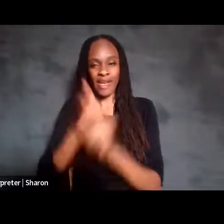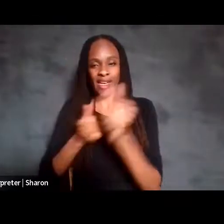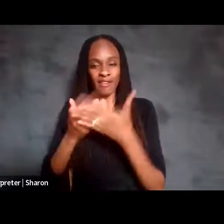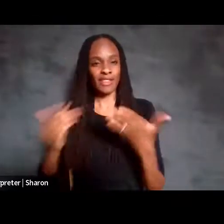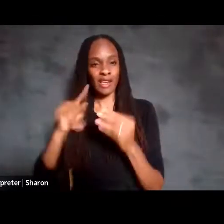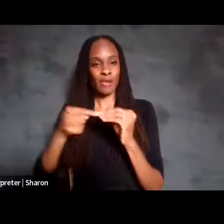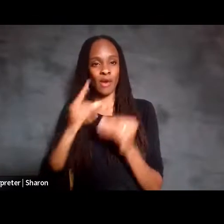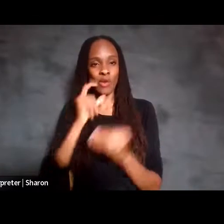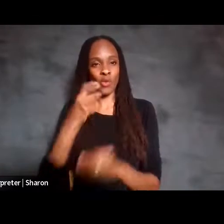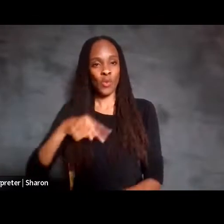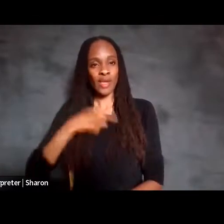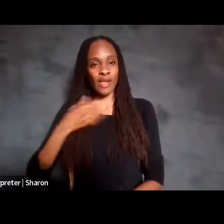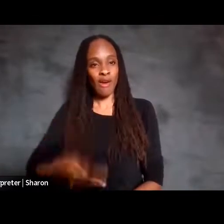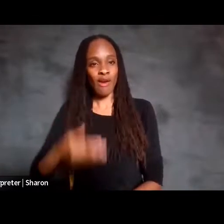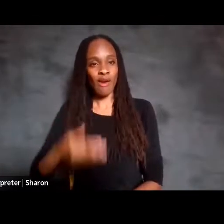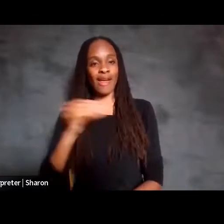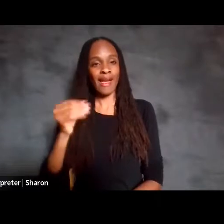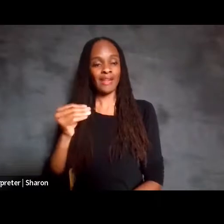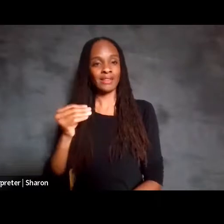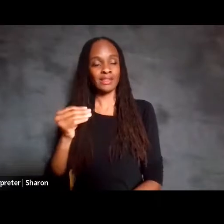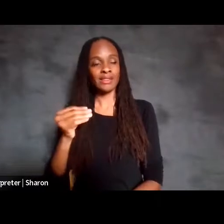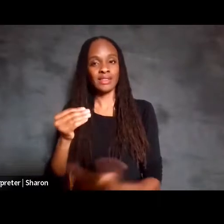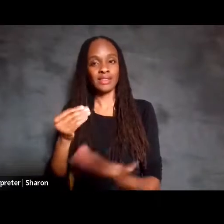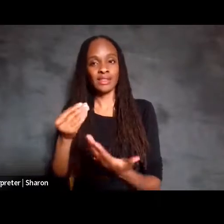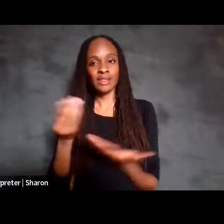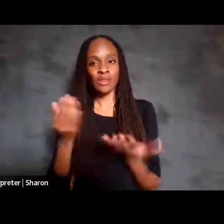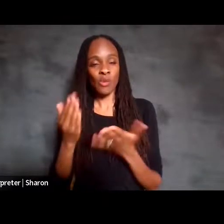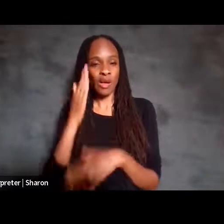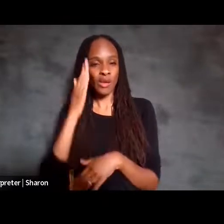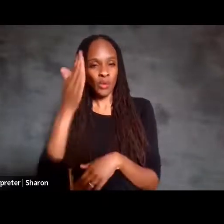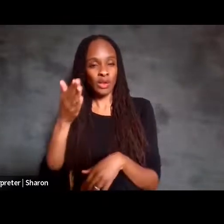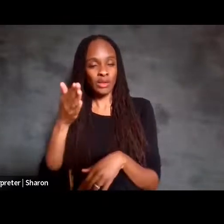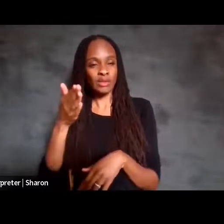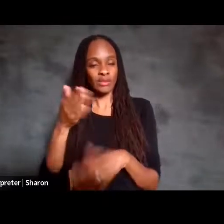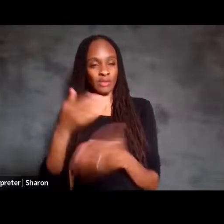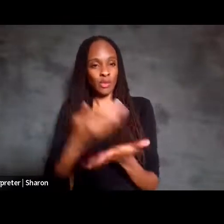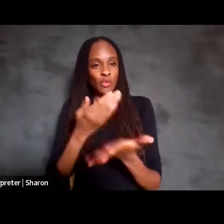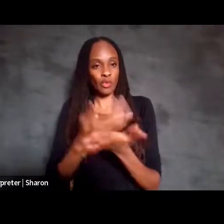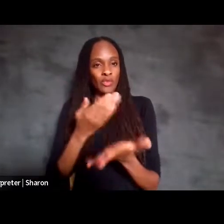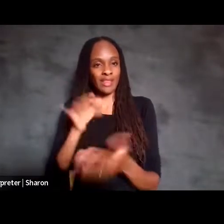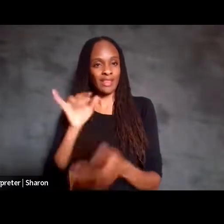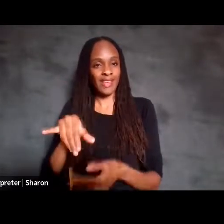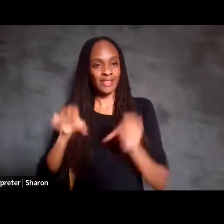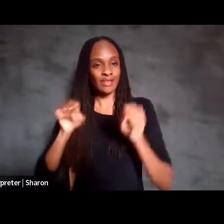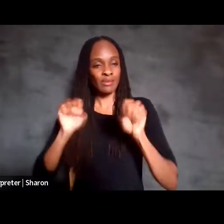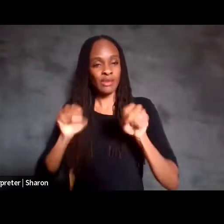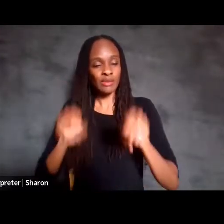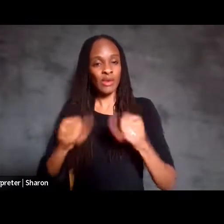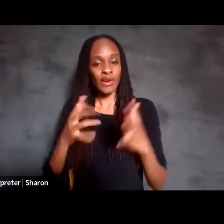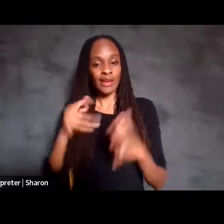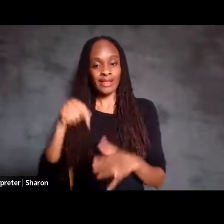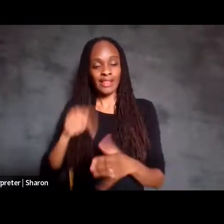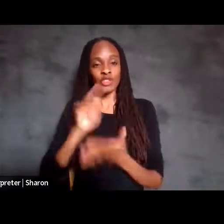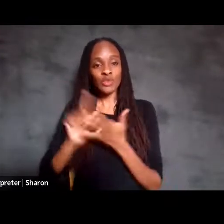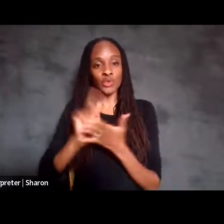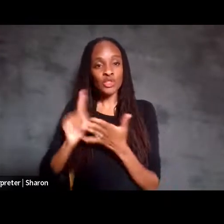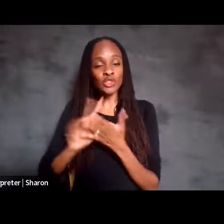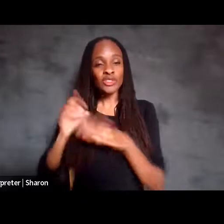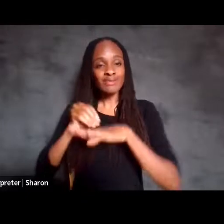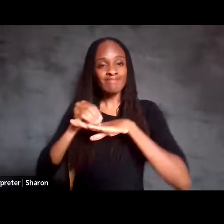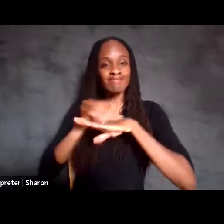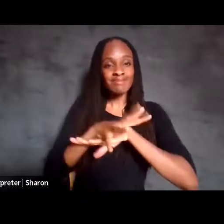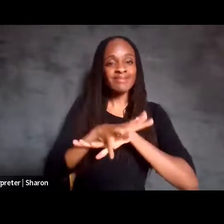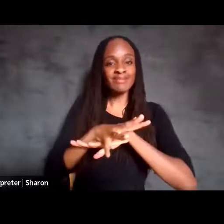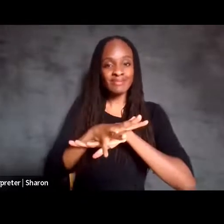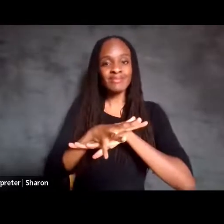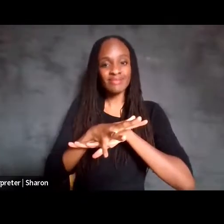and what will eventually still be proven to be possible. So, already, this research is influencing in several,